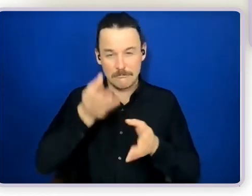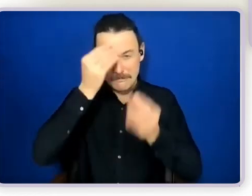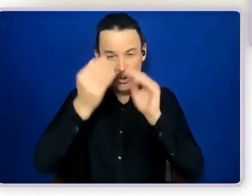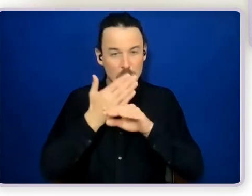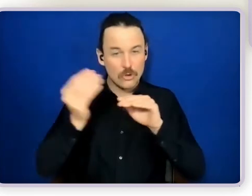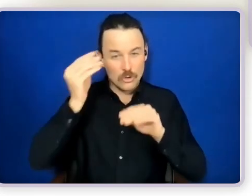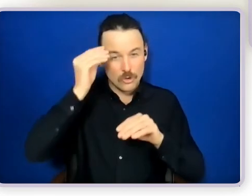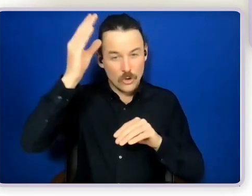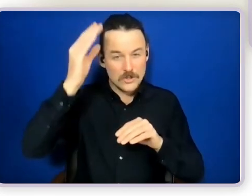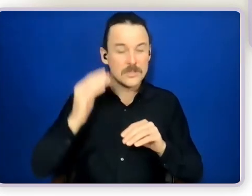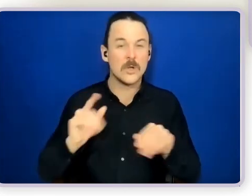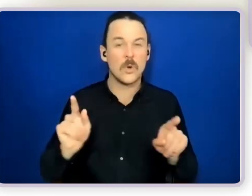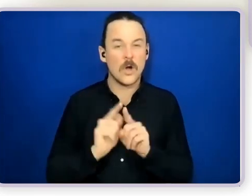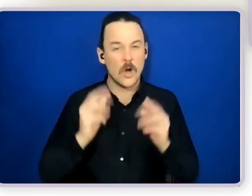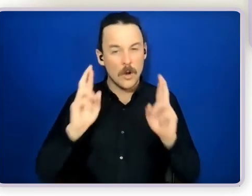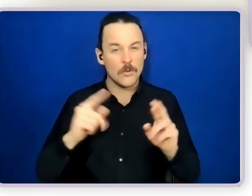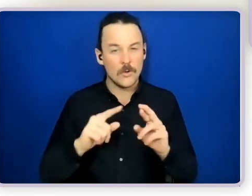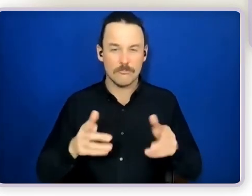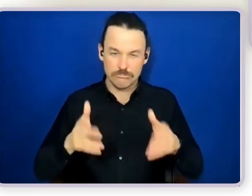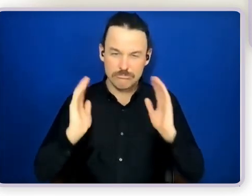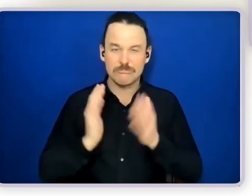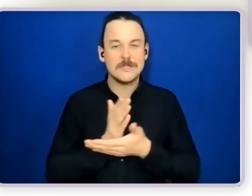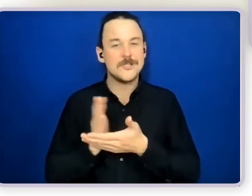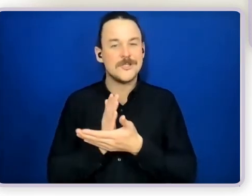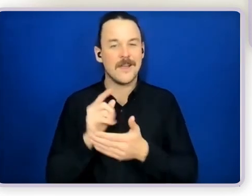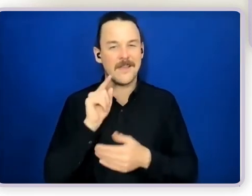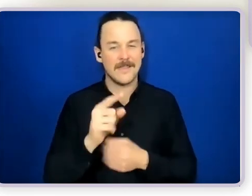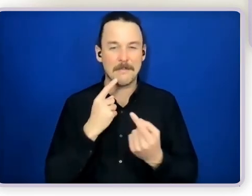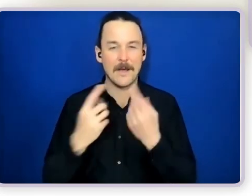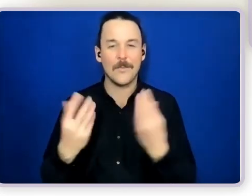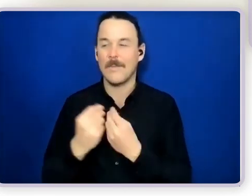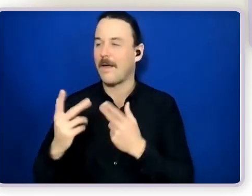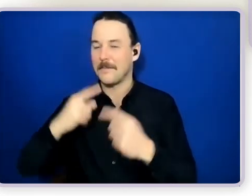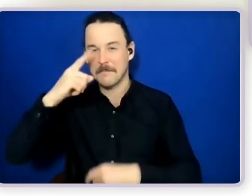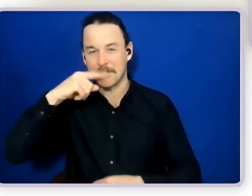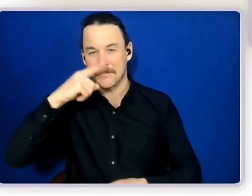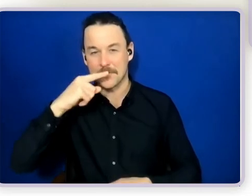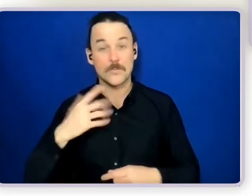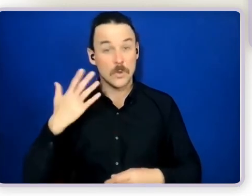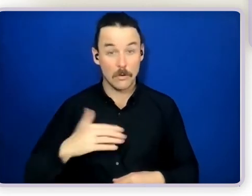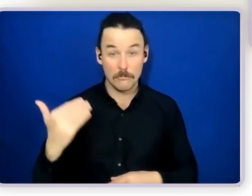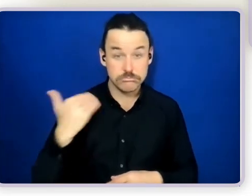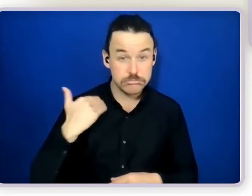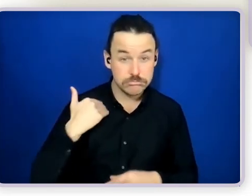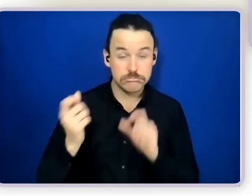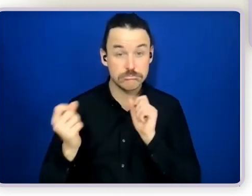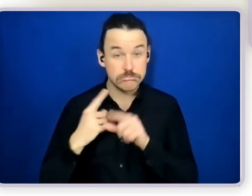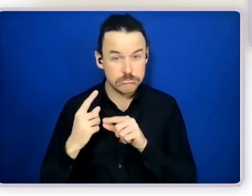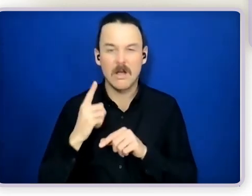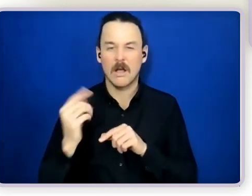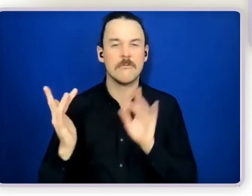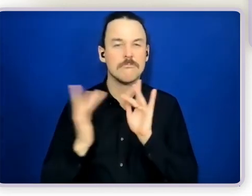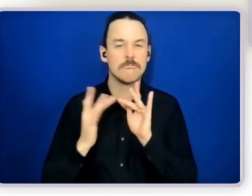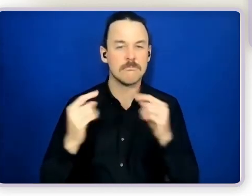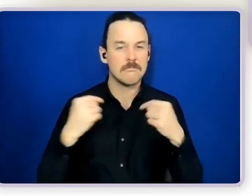but there you go if you'd like more information there's our email there and you can contact me directly Teresa just